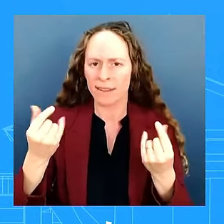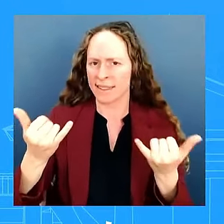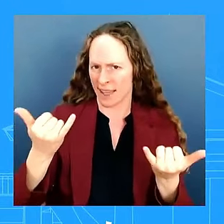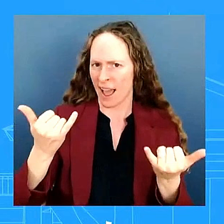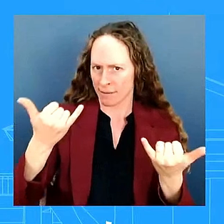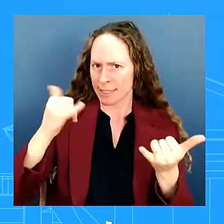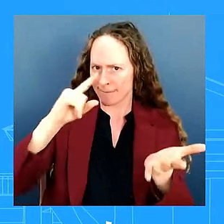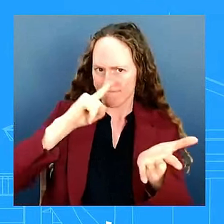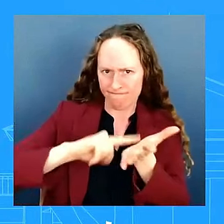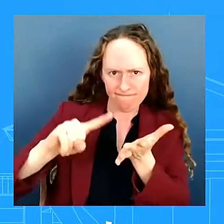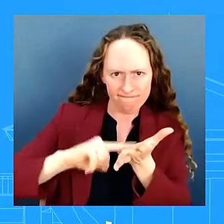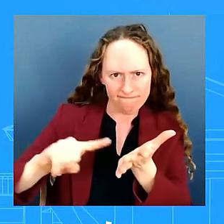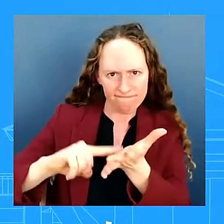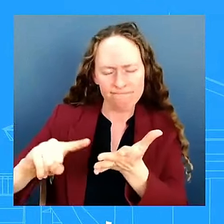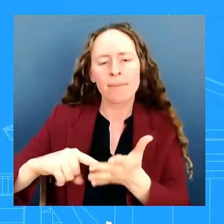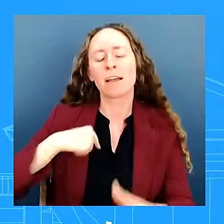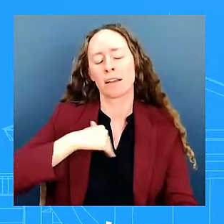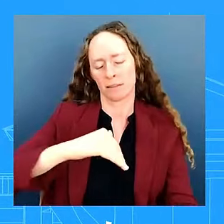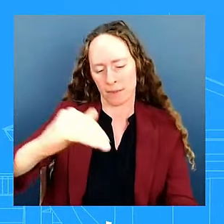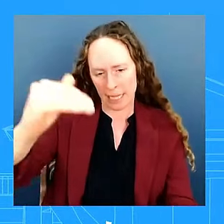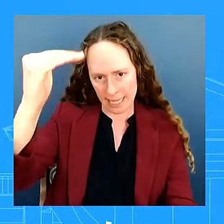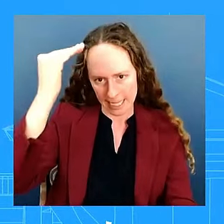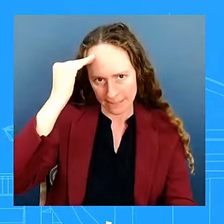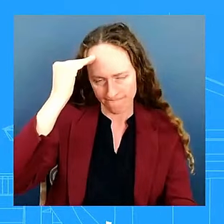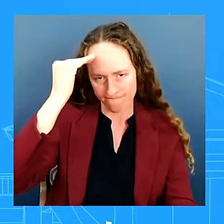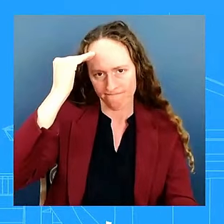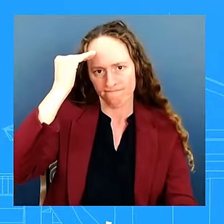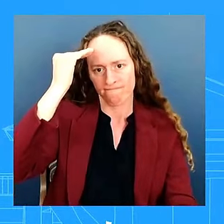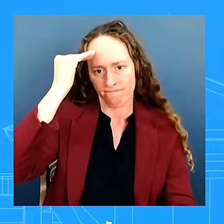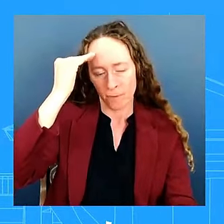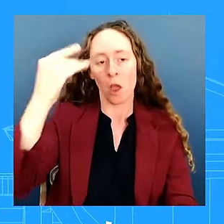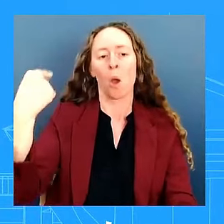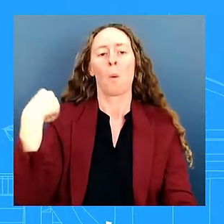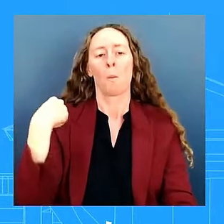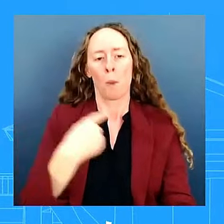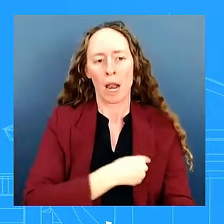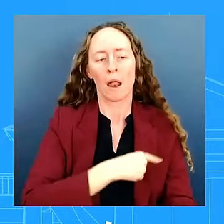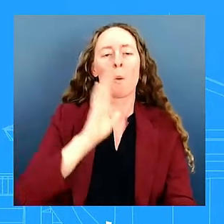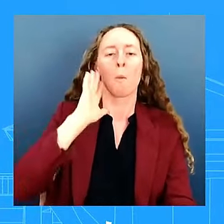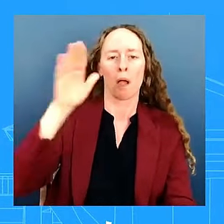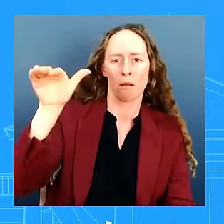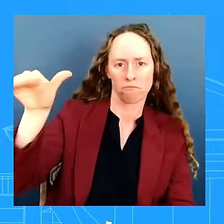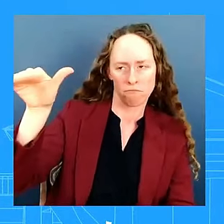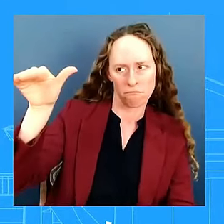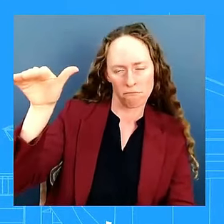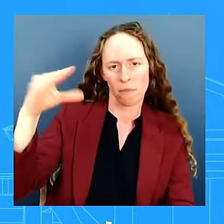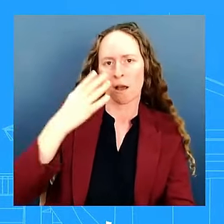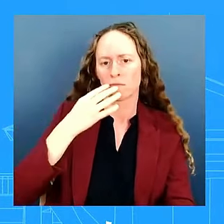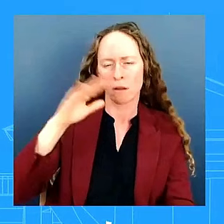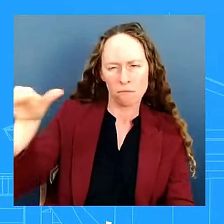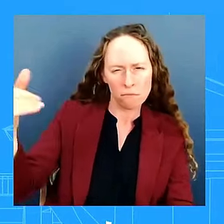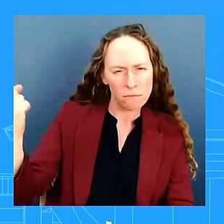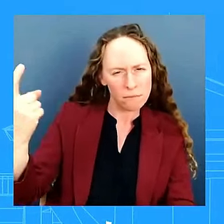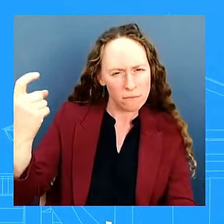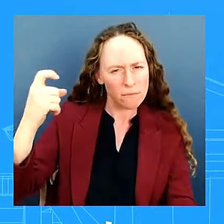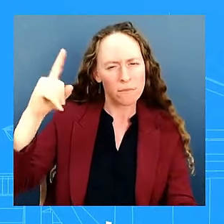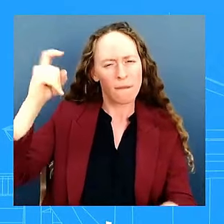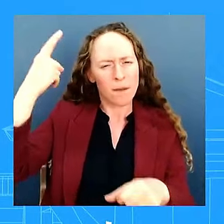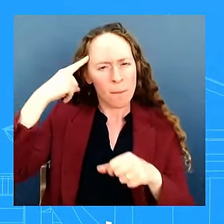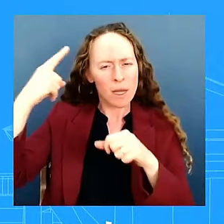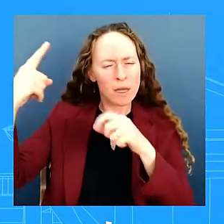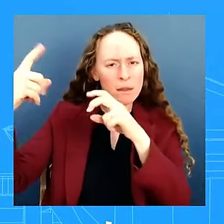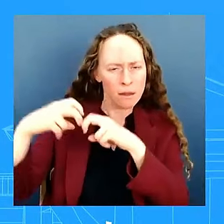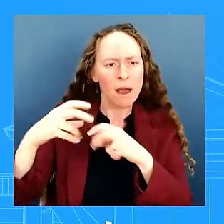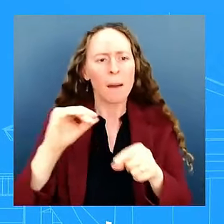as we have said we're going to continue to stay in close touch uh with israeli and the palestinian authorities uh regarding the circumstances